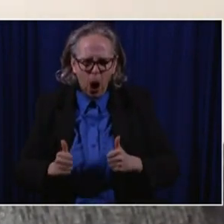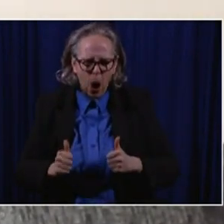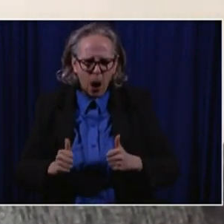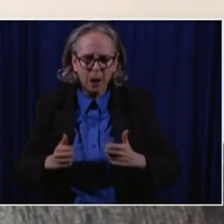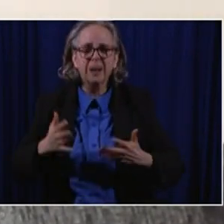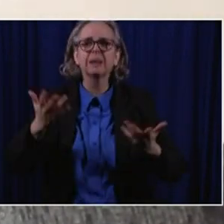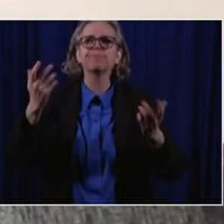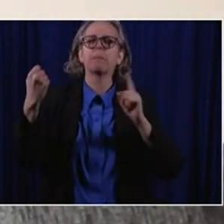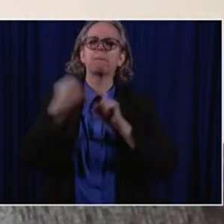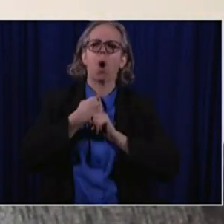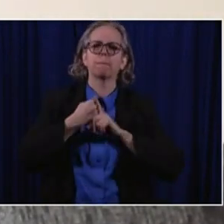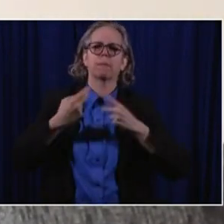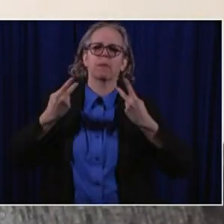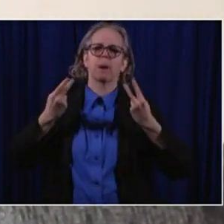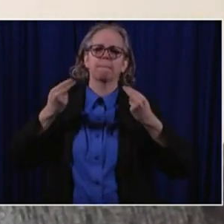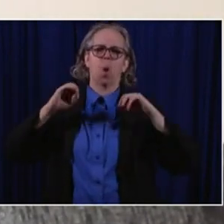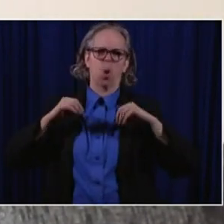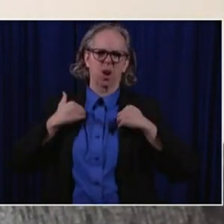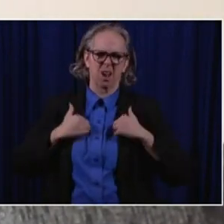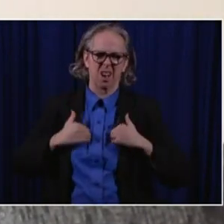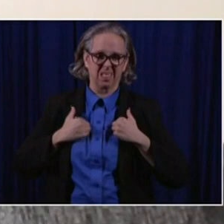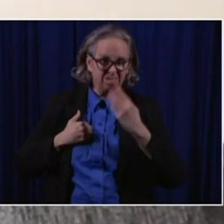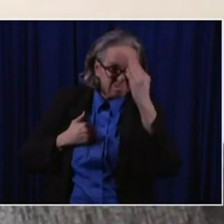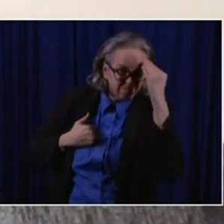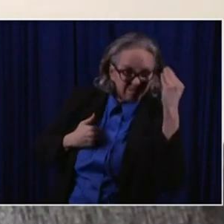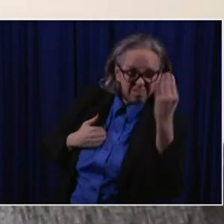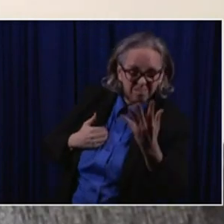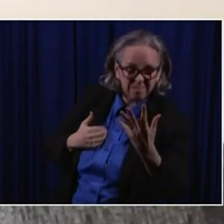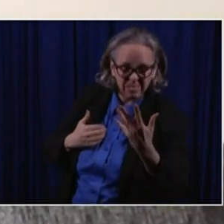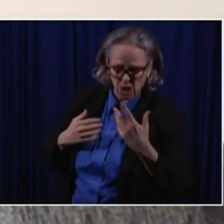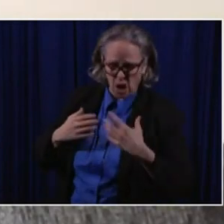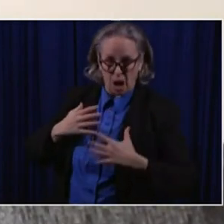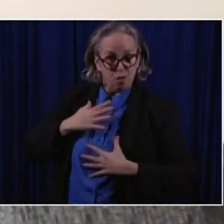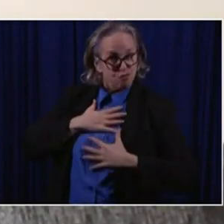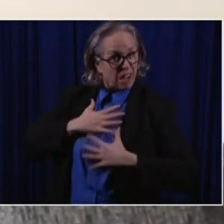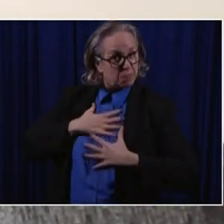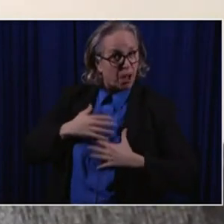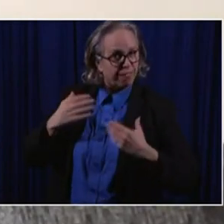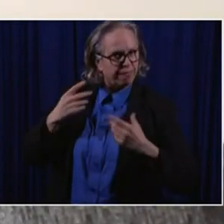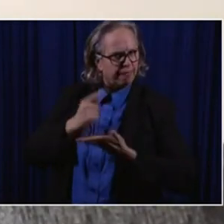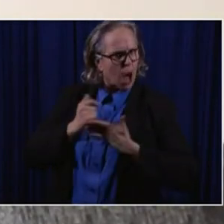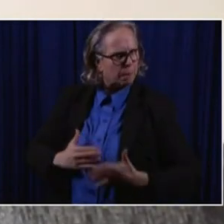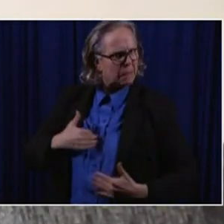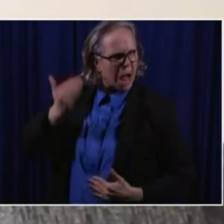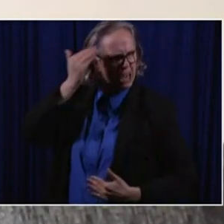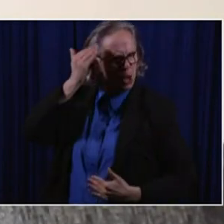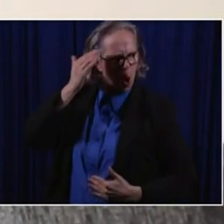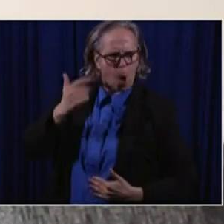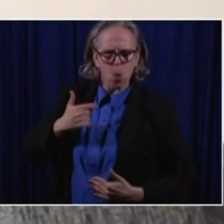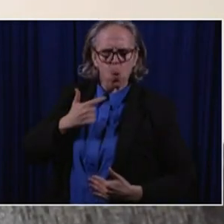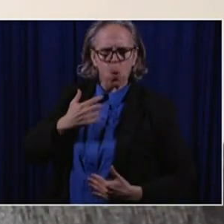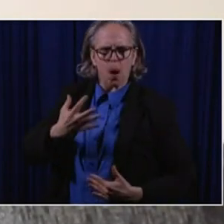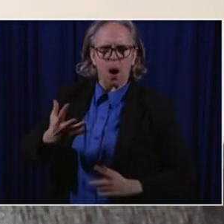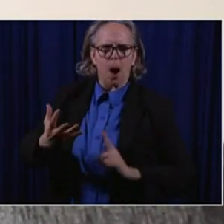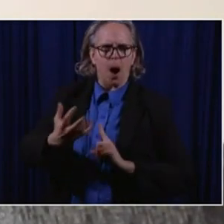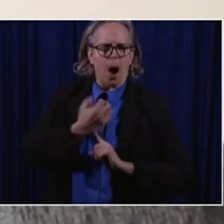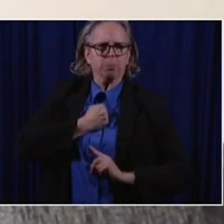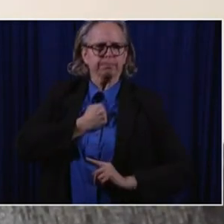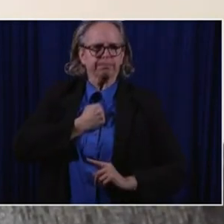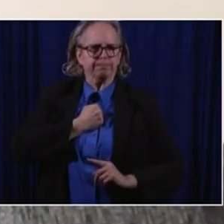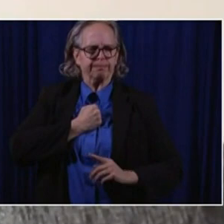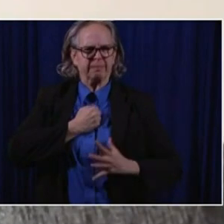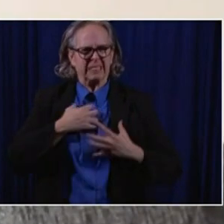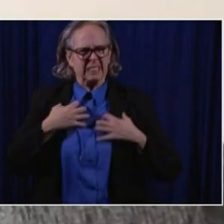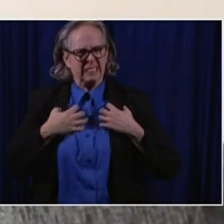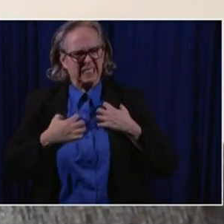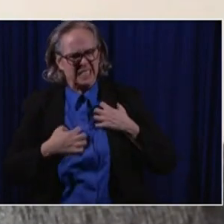and as a respiratory therapist, I knew that I was bad and I knew what was happening to me and that made it scarier.